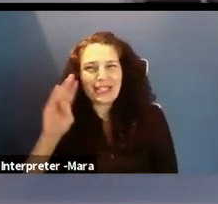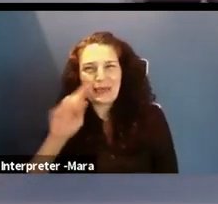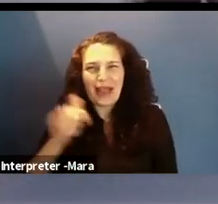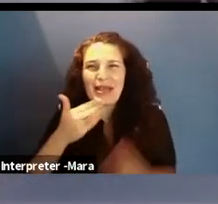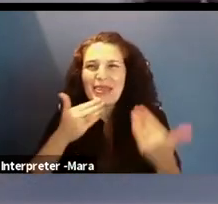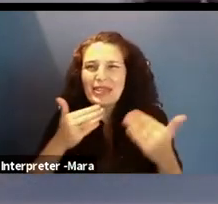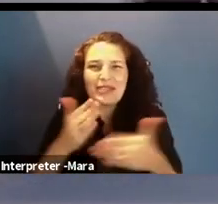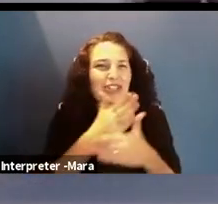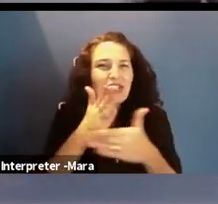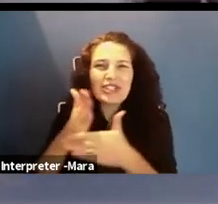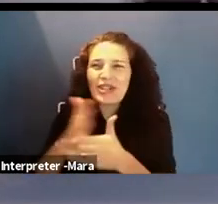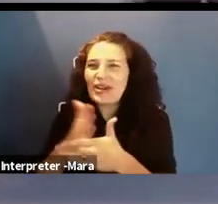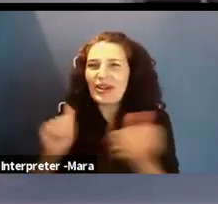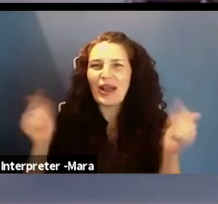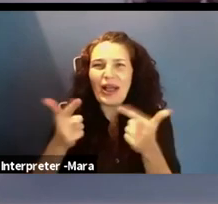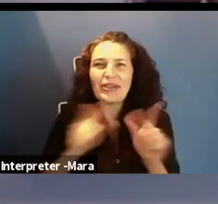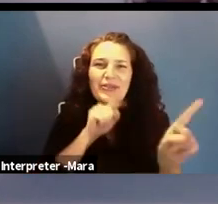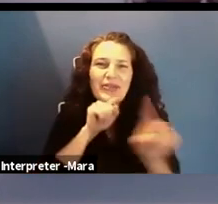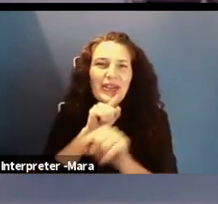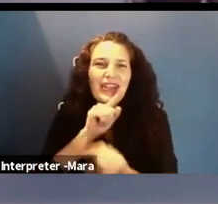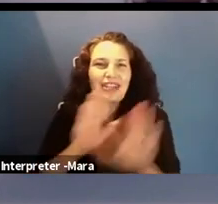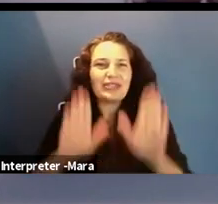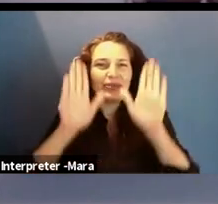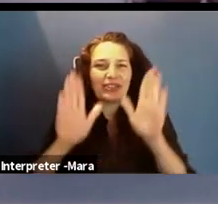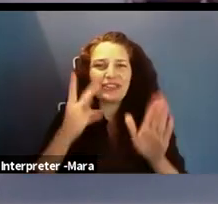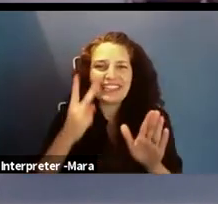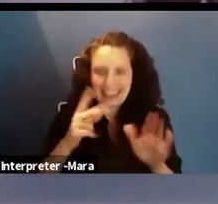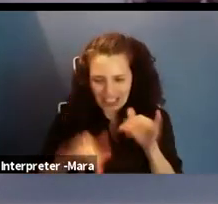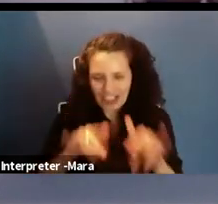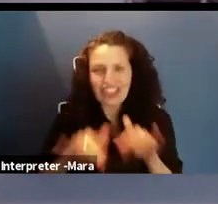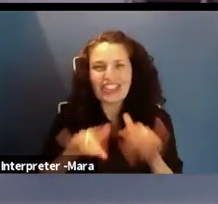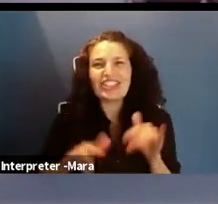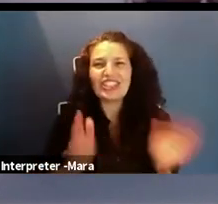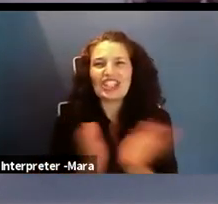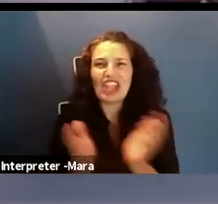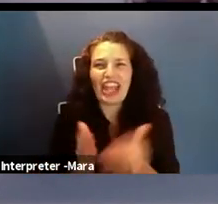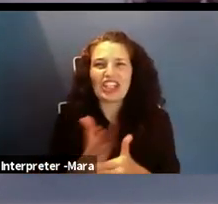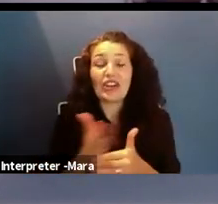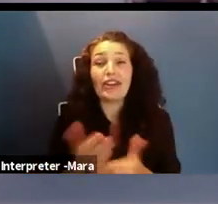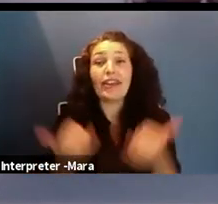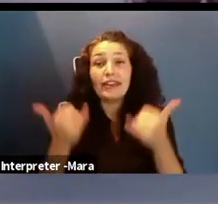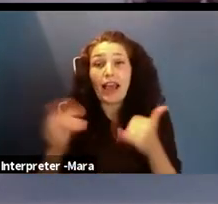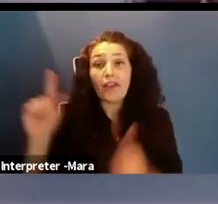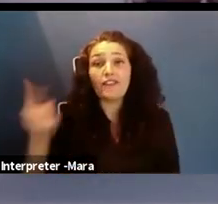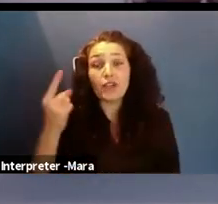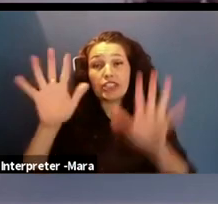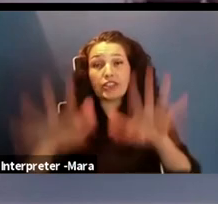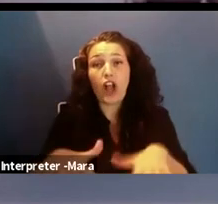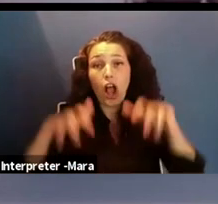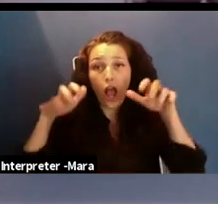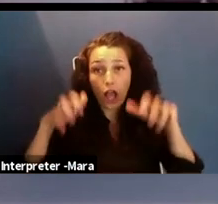everyone. And it's great to see everyone in the chat sharing theirs as well. So we're going to move on to our first audience poll